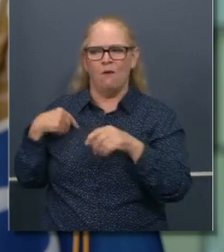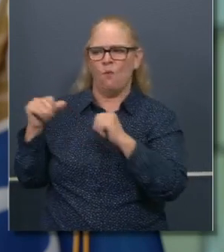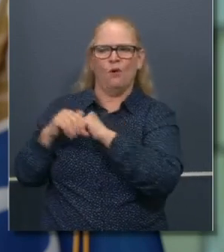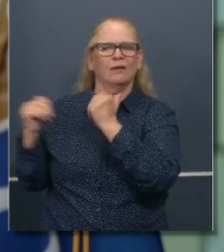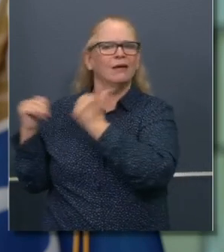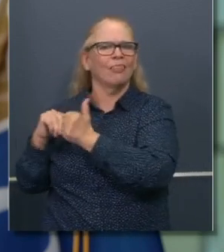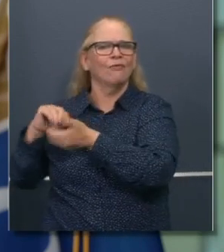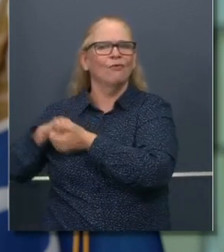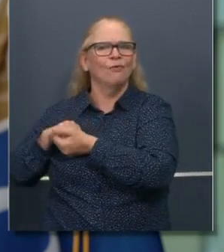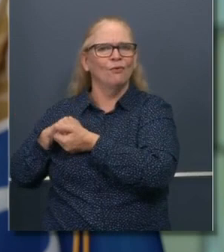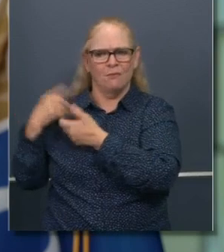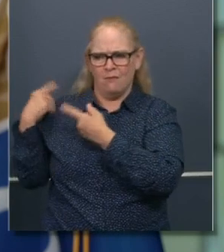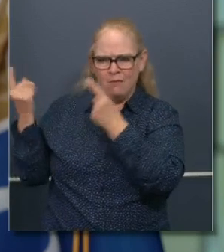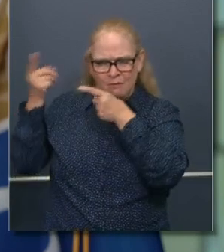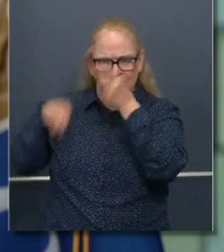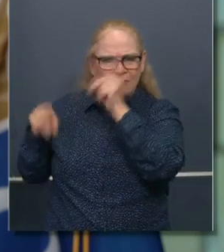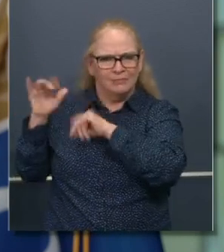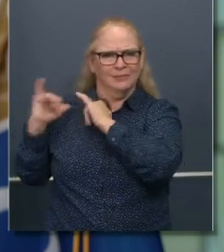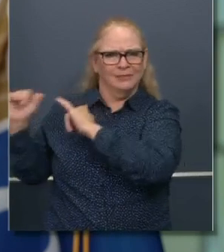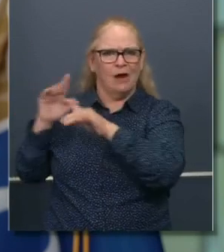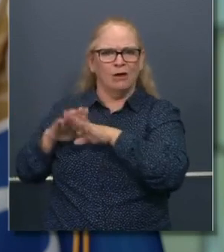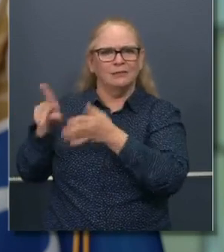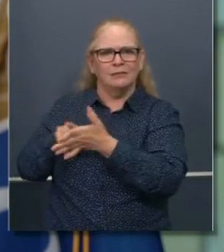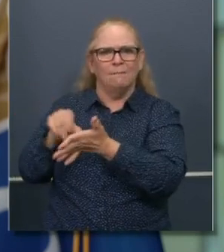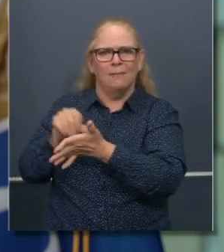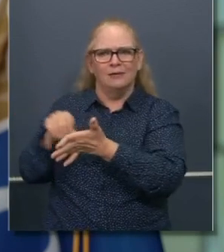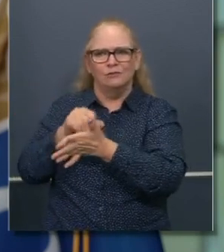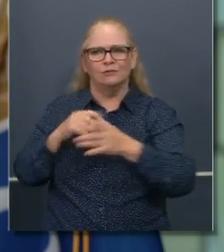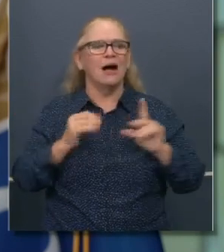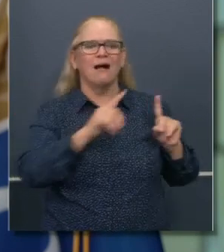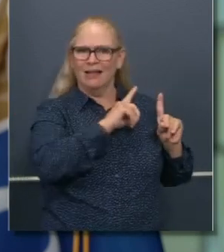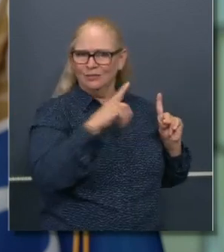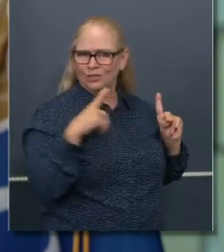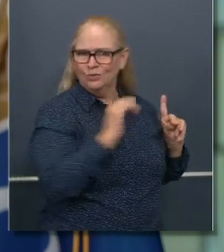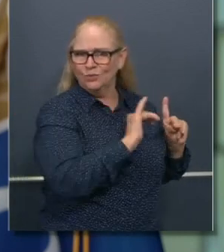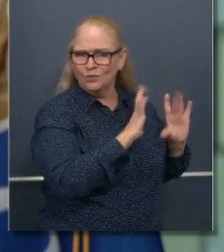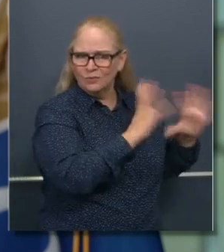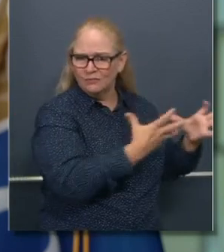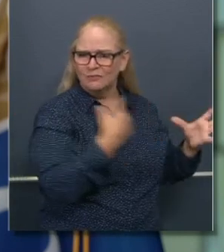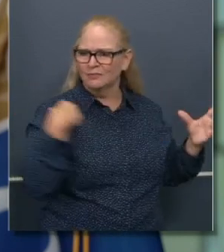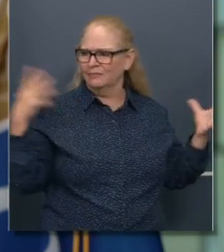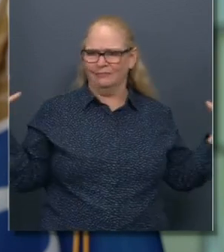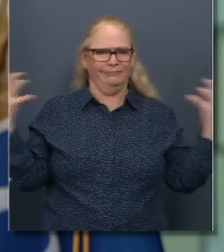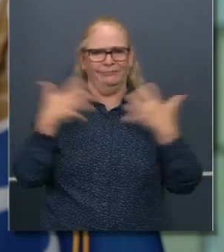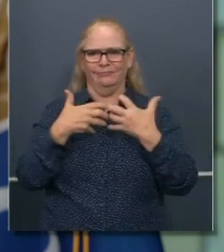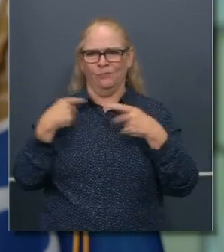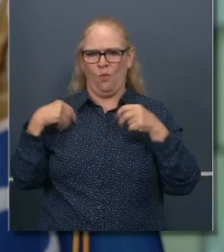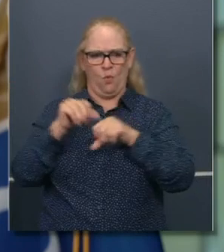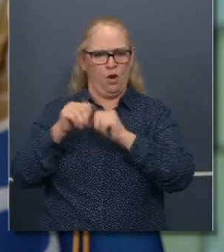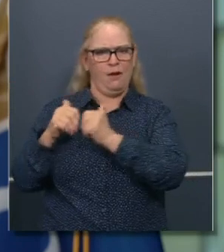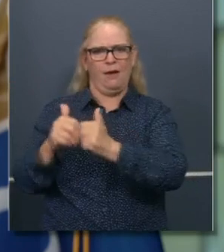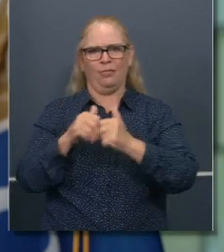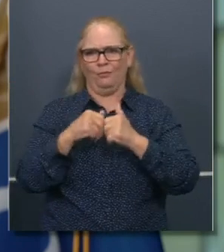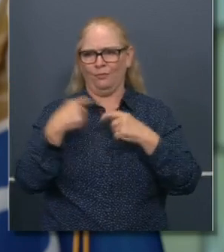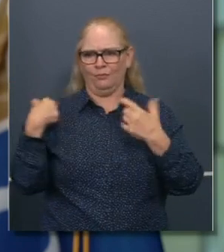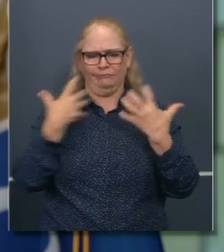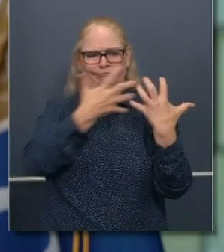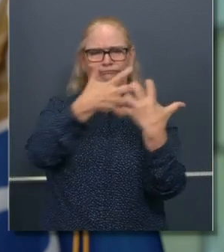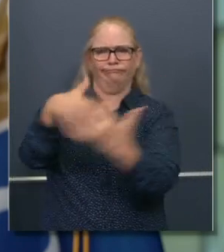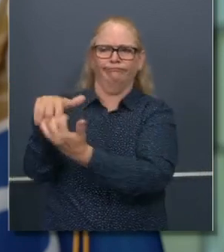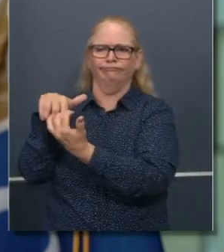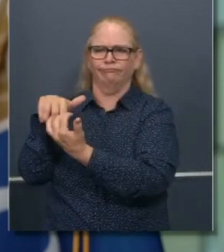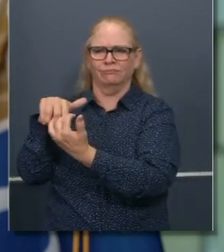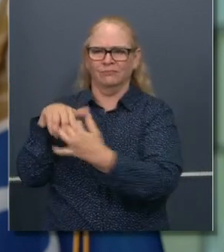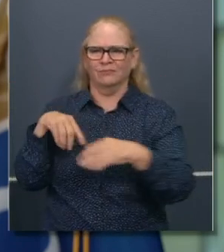partnership with the legislature and a lot of stakeholders on some nuances, uh, that I think are incredibly important to work through.